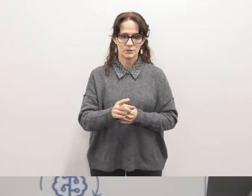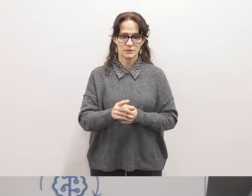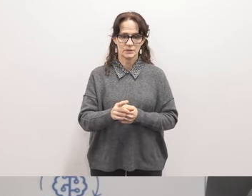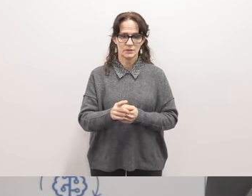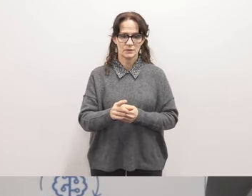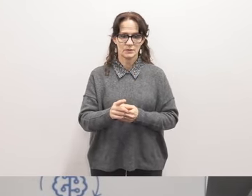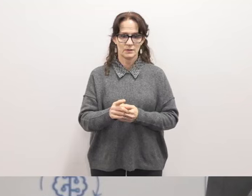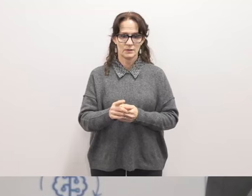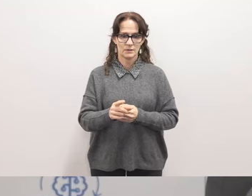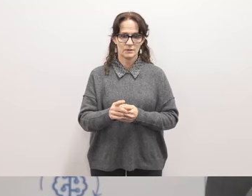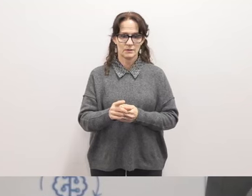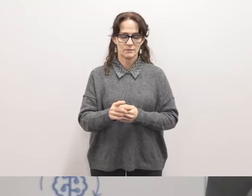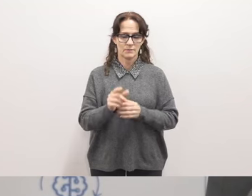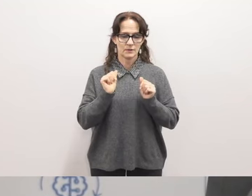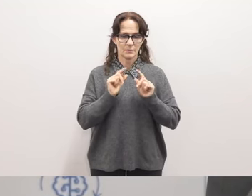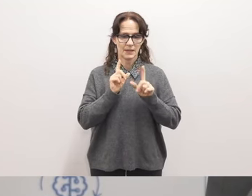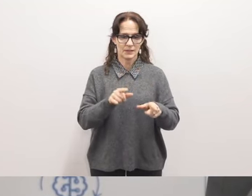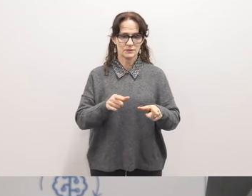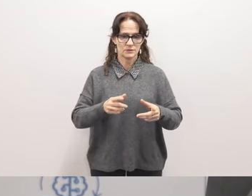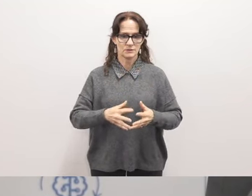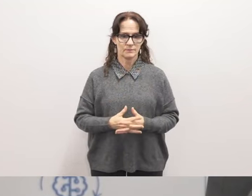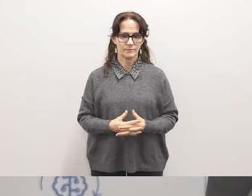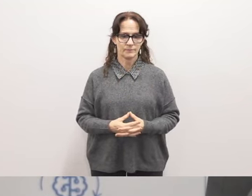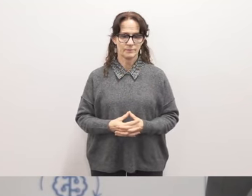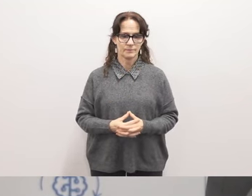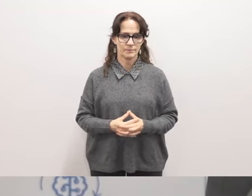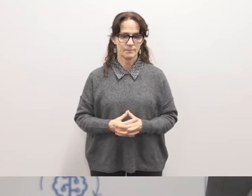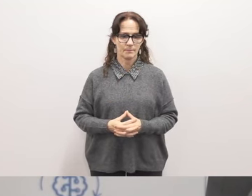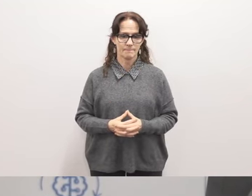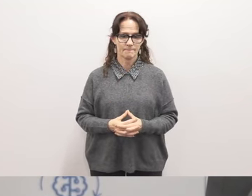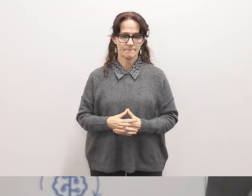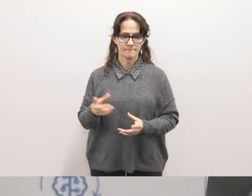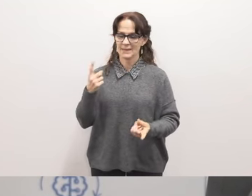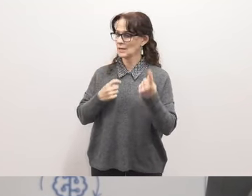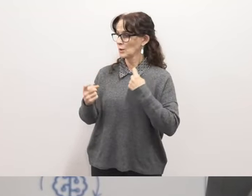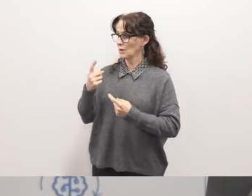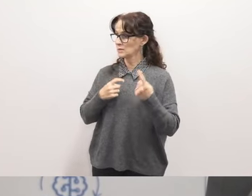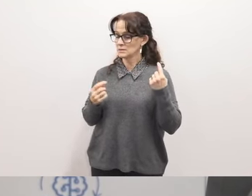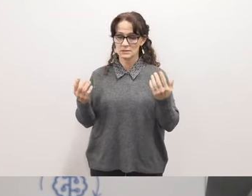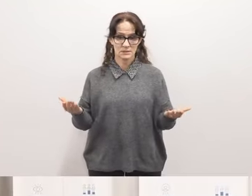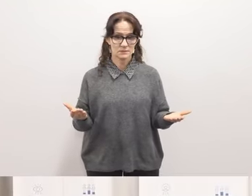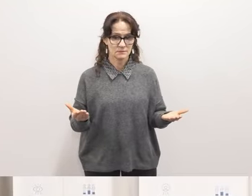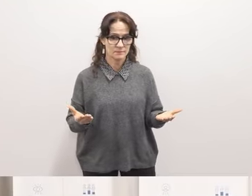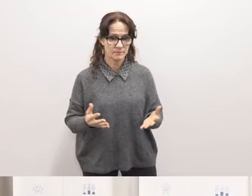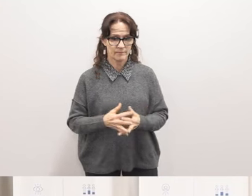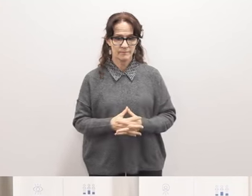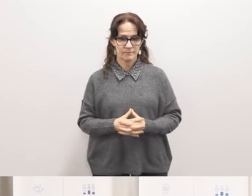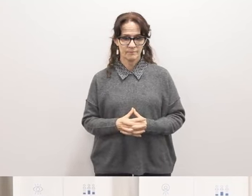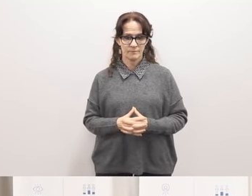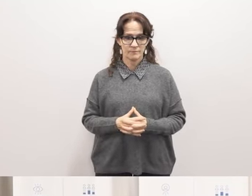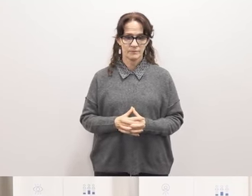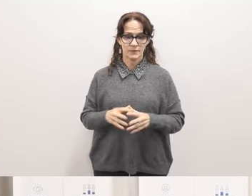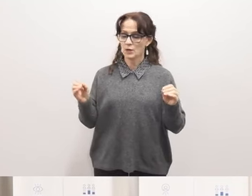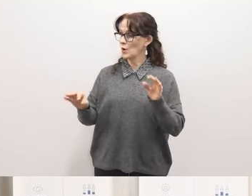that can be answered anybody have any questions on that no findings